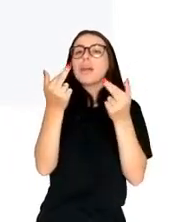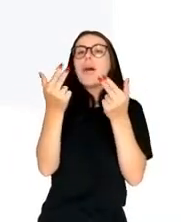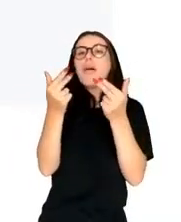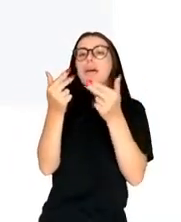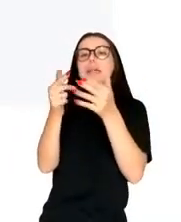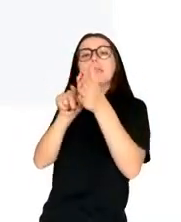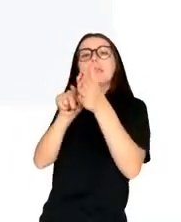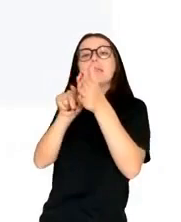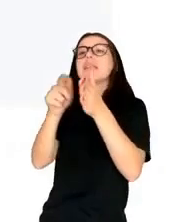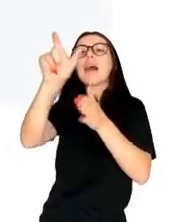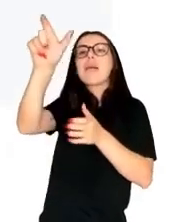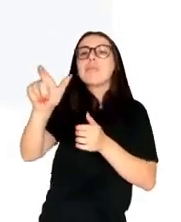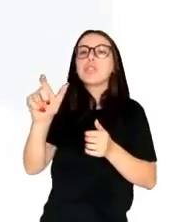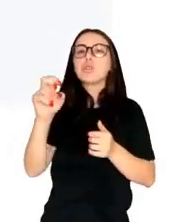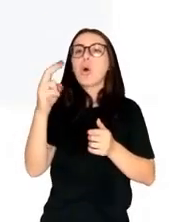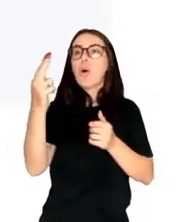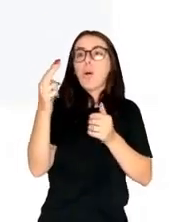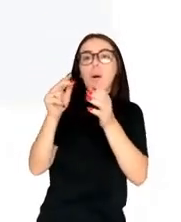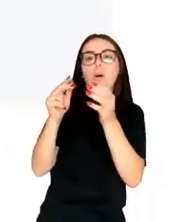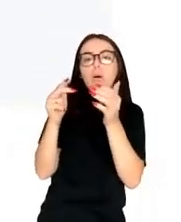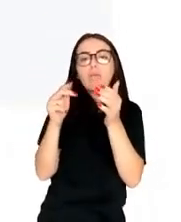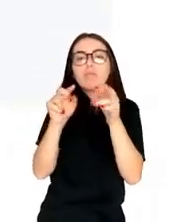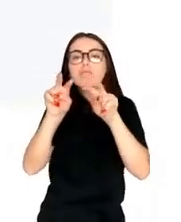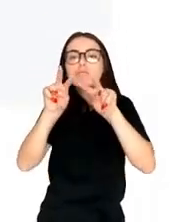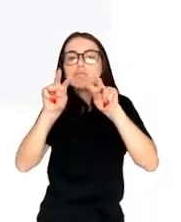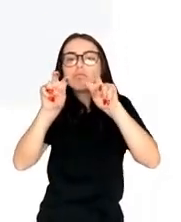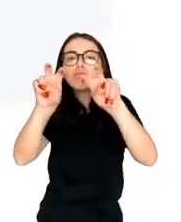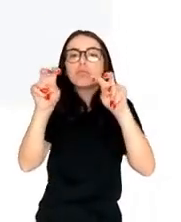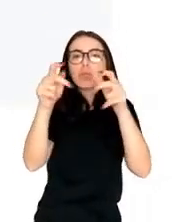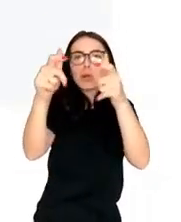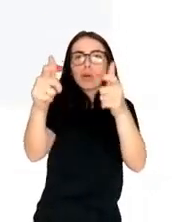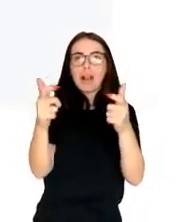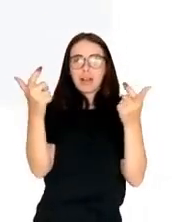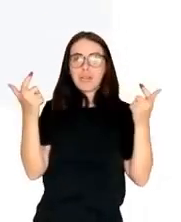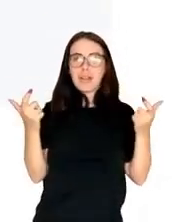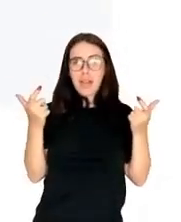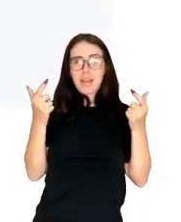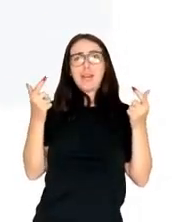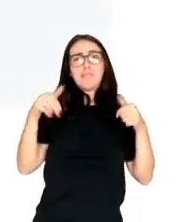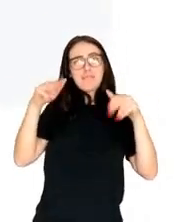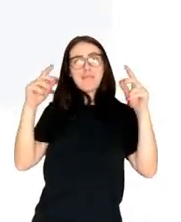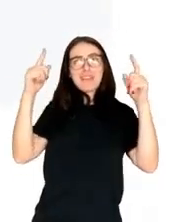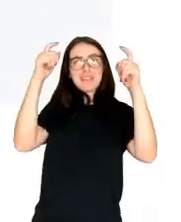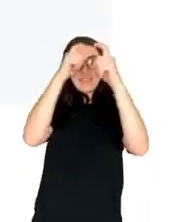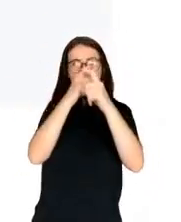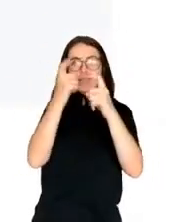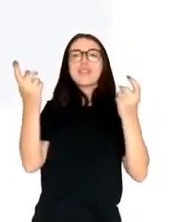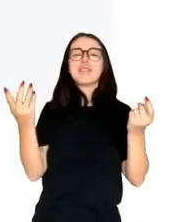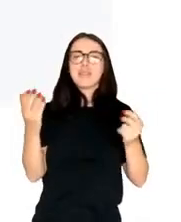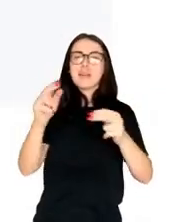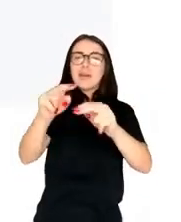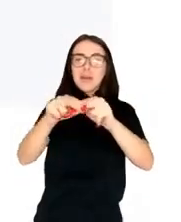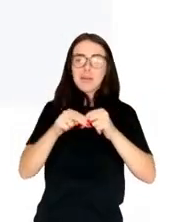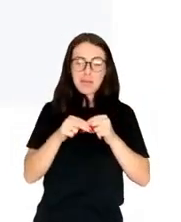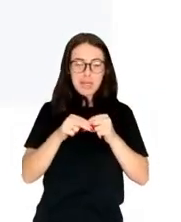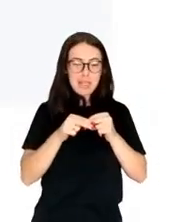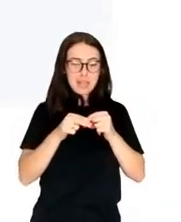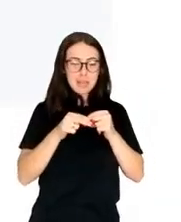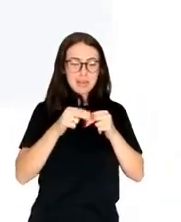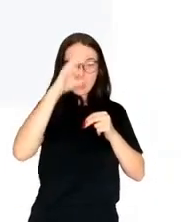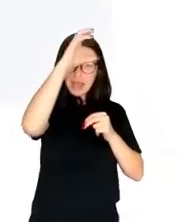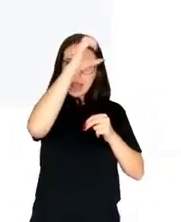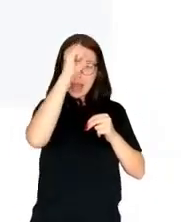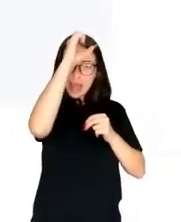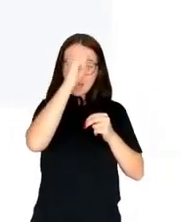things, certain keywords. We also knew that, you know, machine learning had made huge advances in text recognition